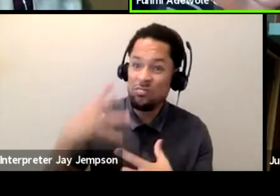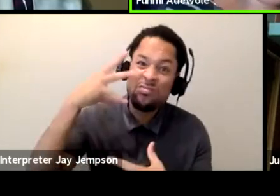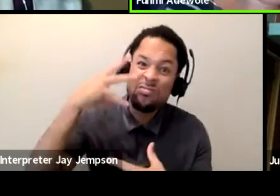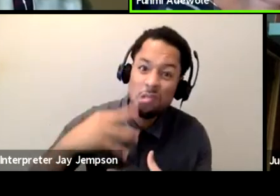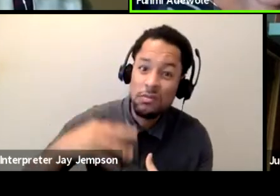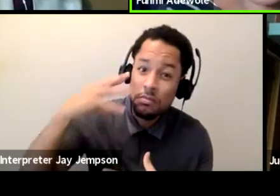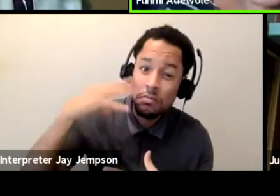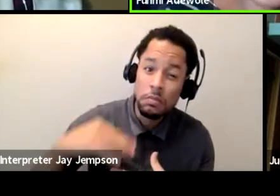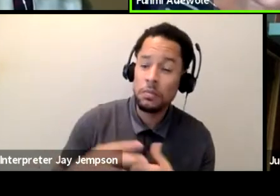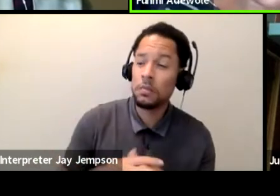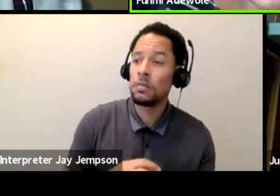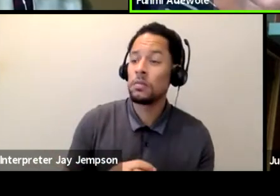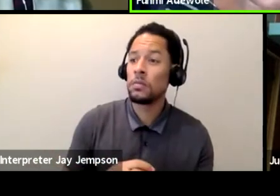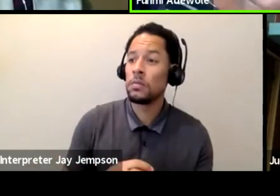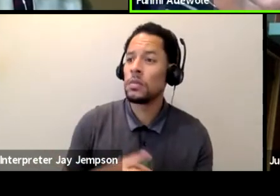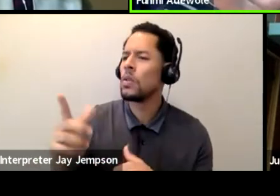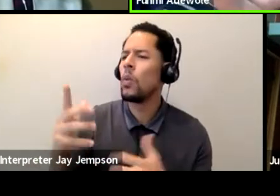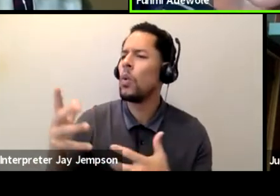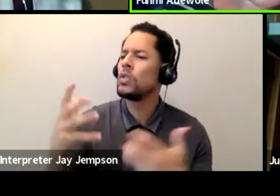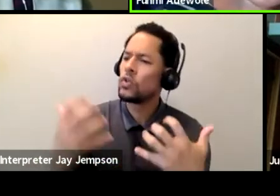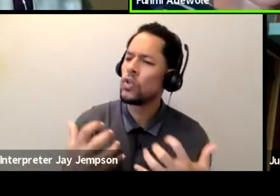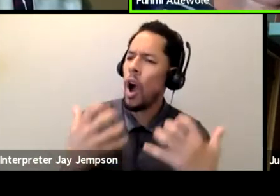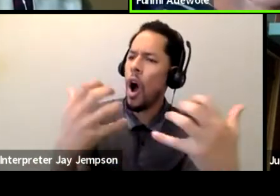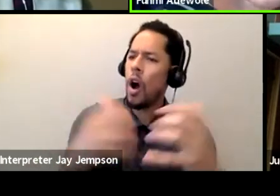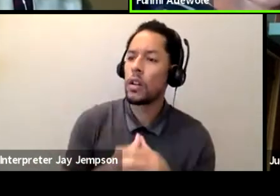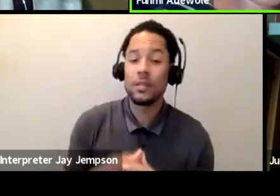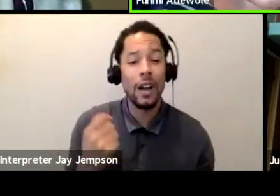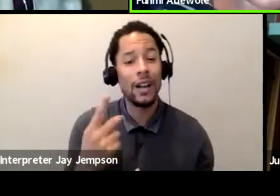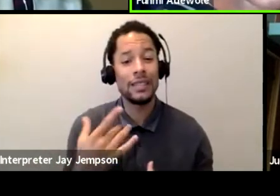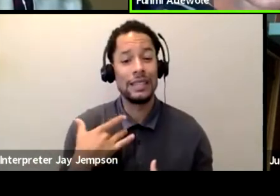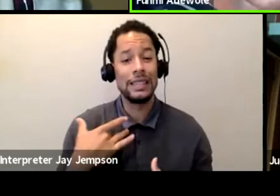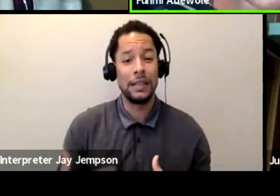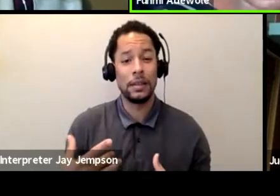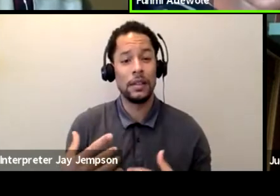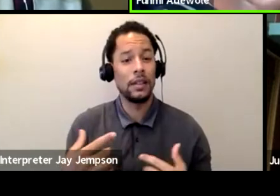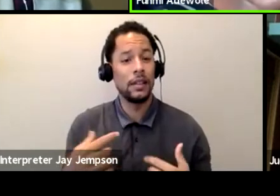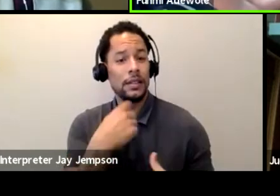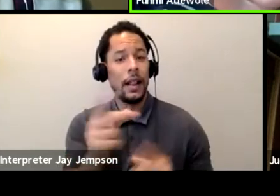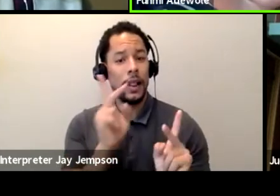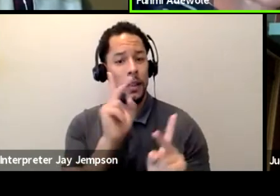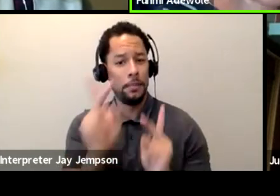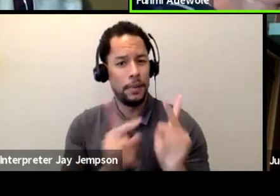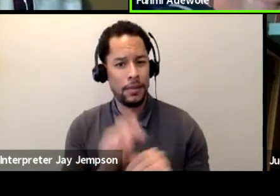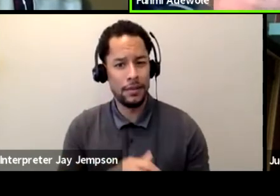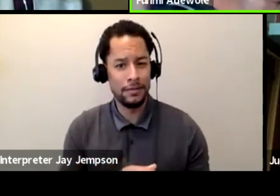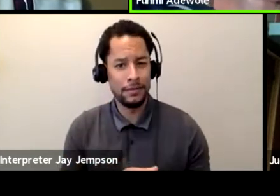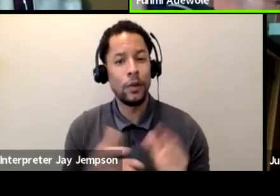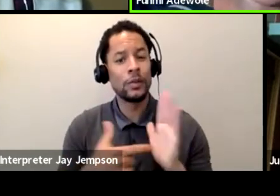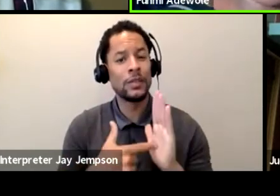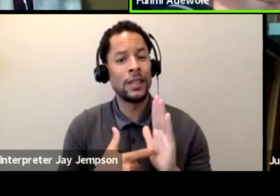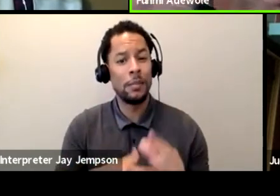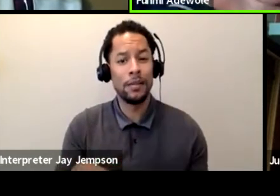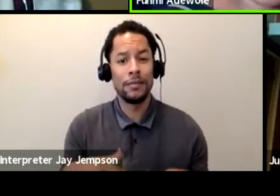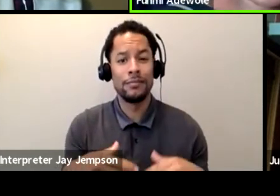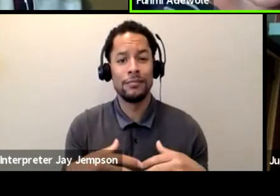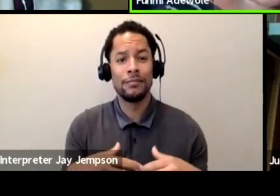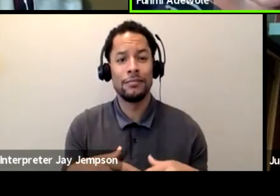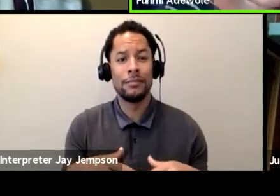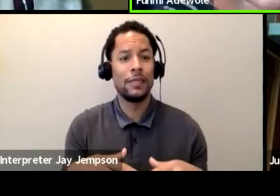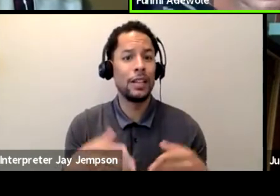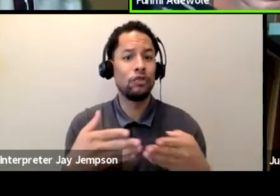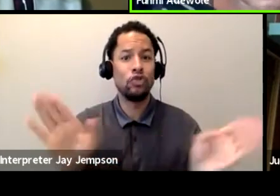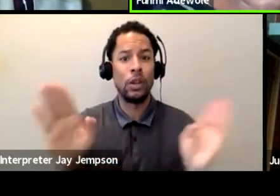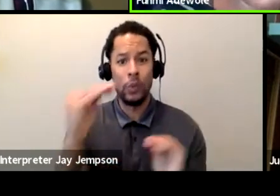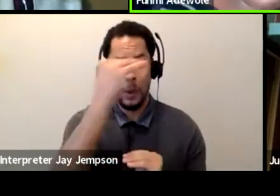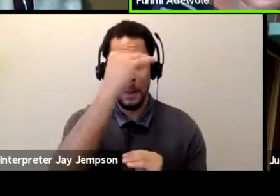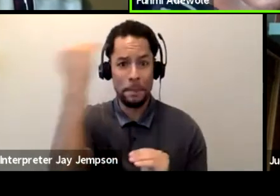understand there's not a general audience out there. There's not a general black audience. You know, not every black person is thinking